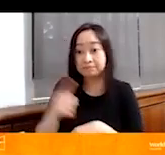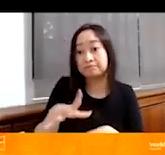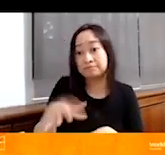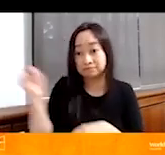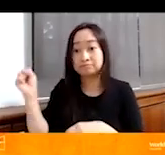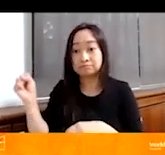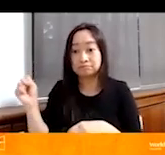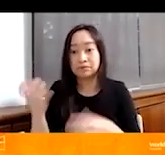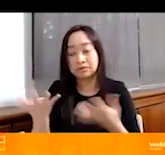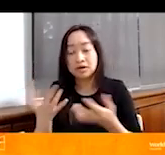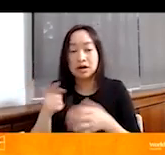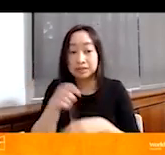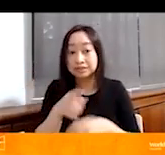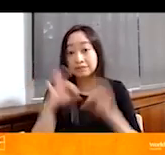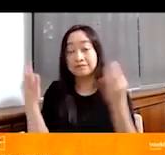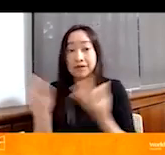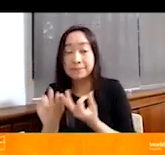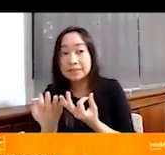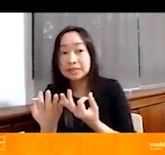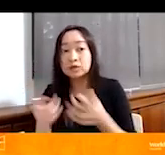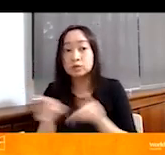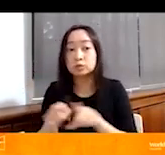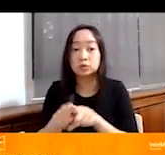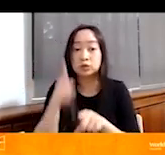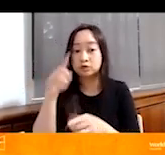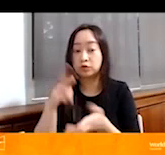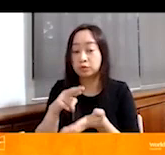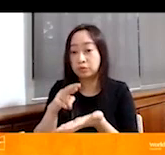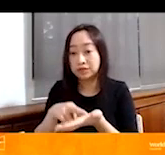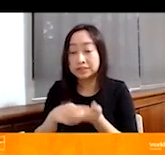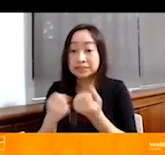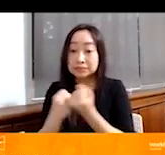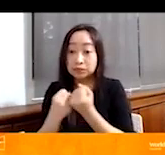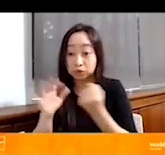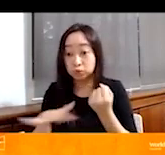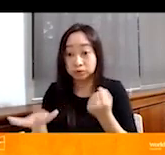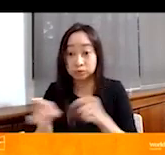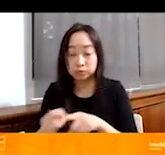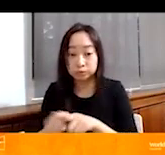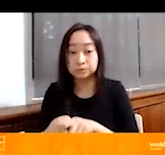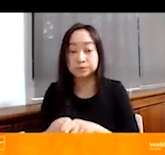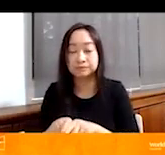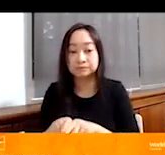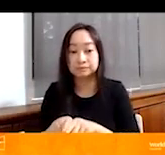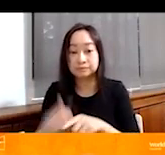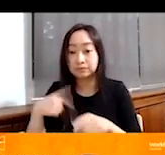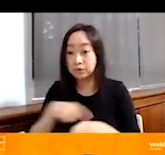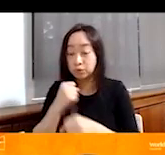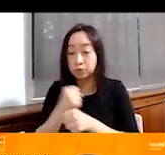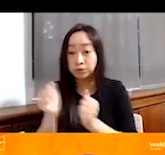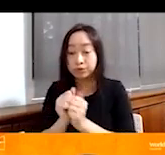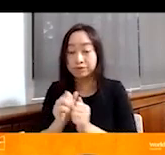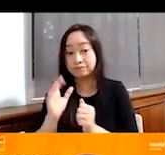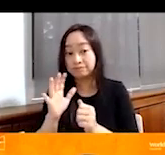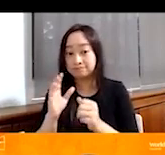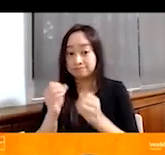In this particular family, it's also for registered, some sponsored children live there. You know, we've worked with the mother on many, many